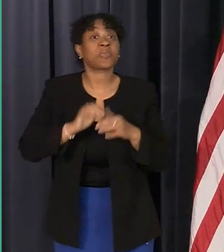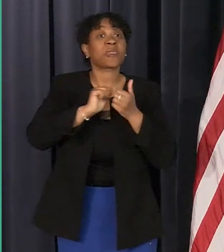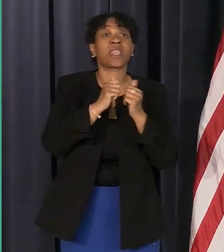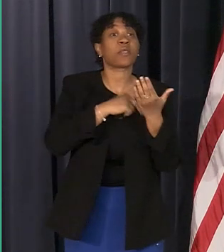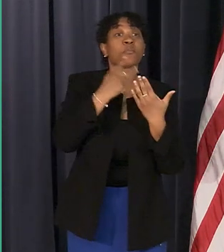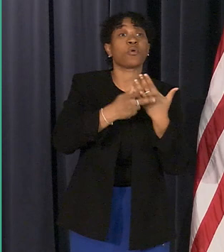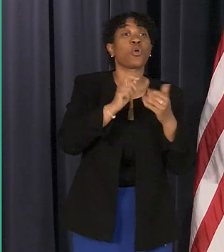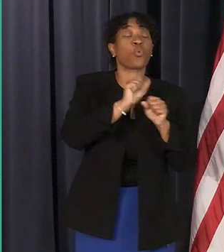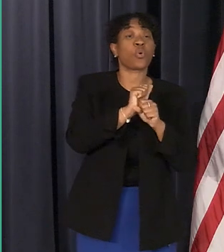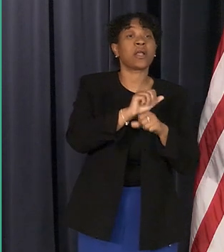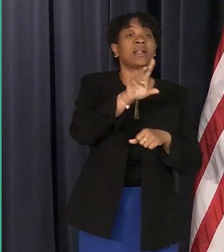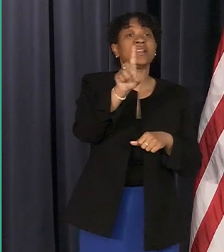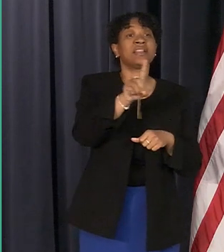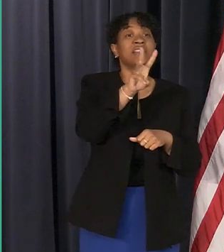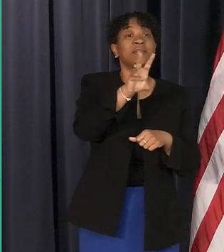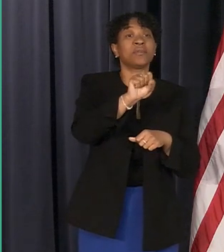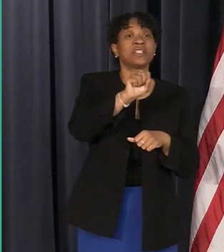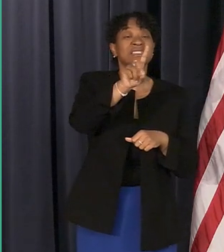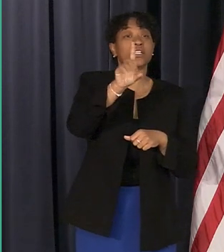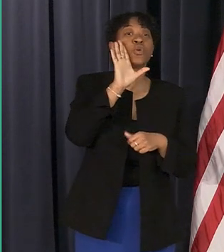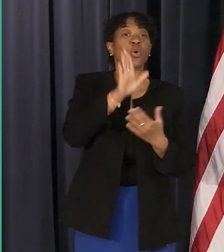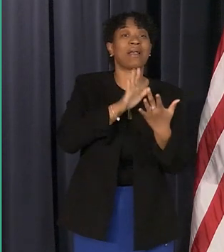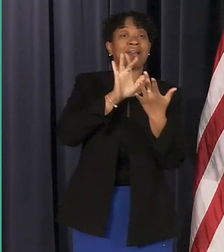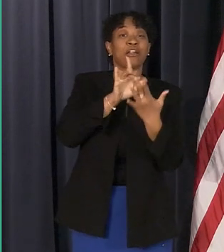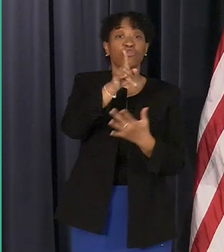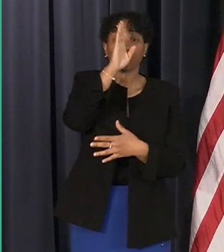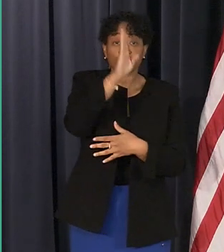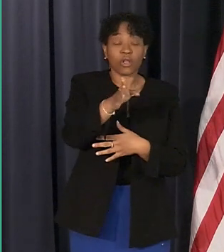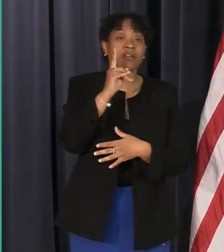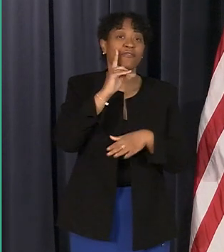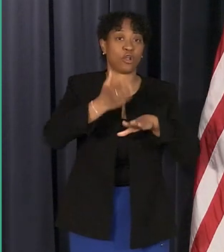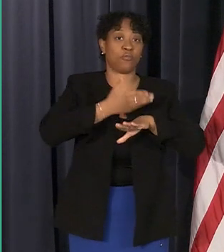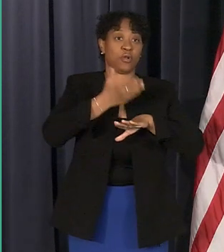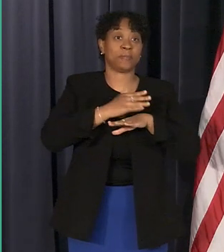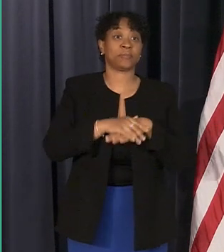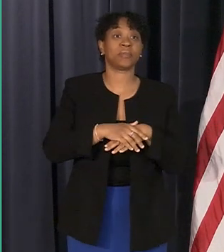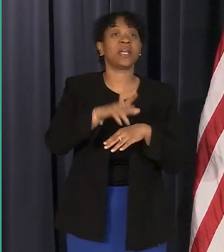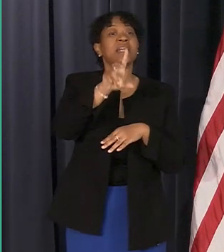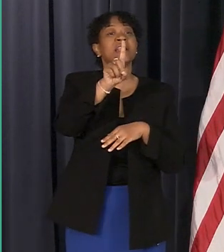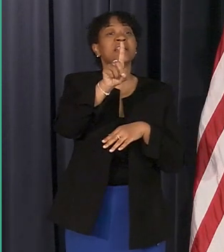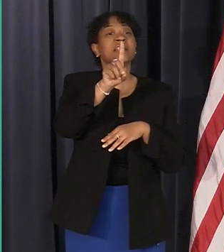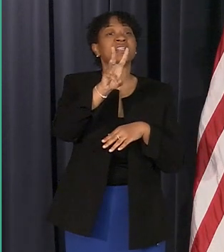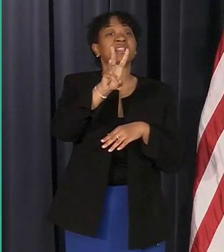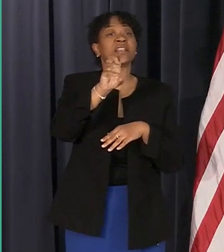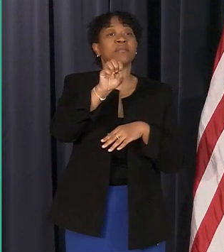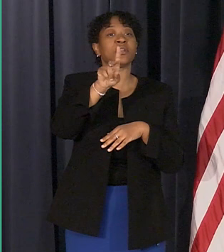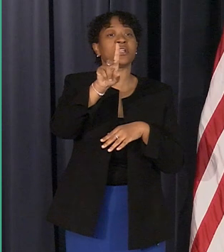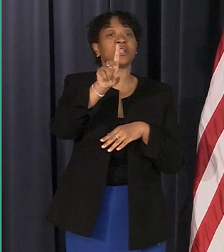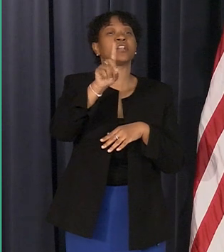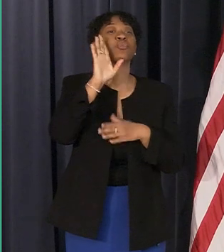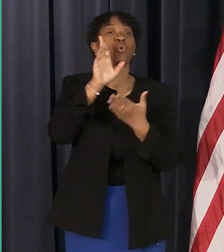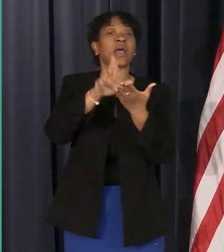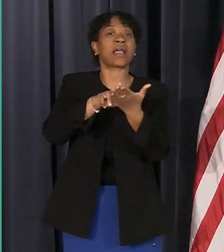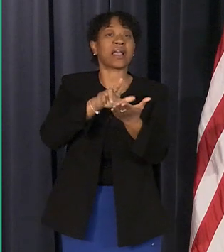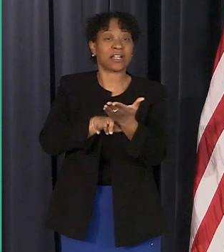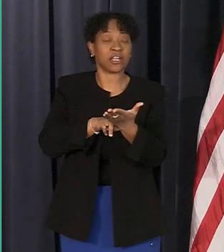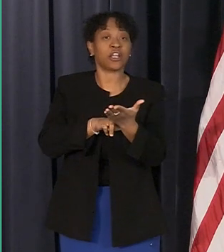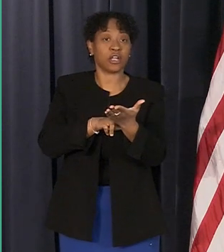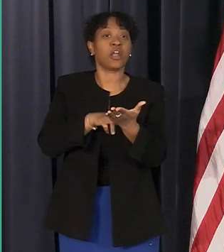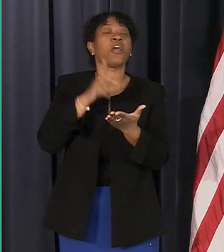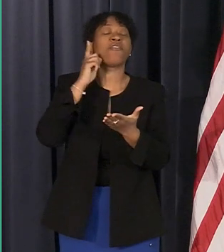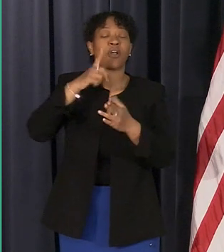contact directly for improvements dwsd will contract for the plumbing services